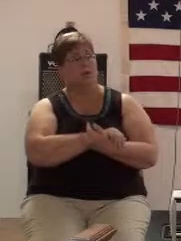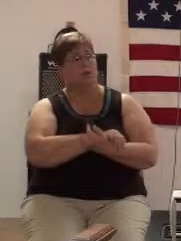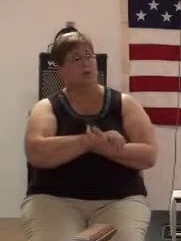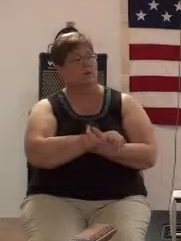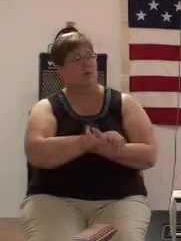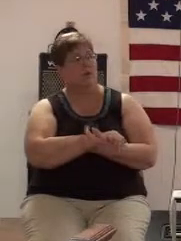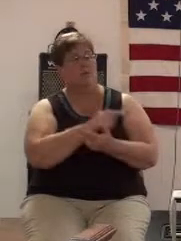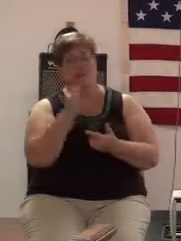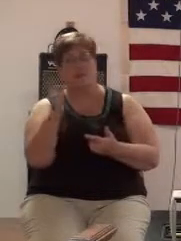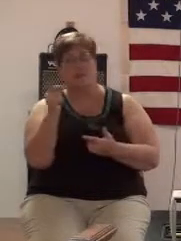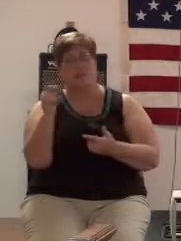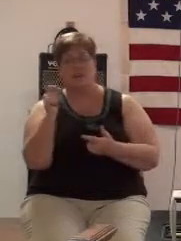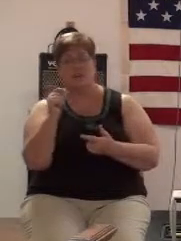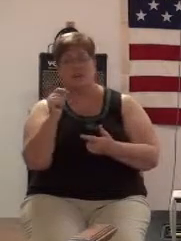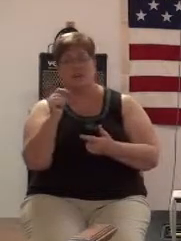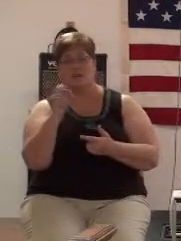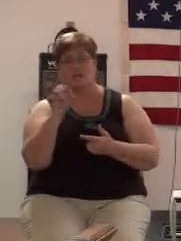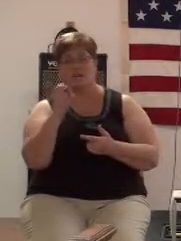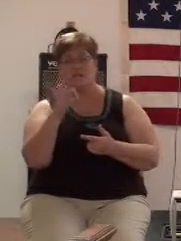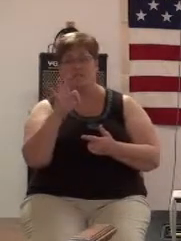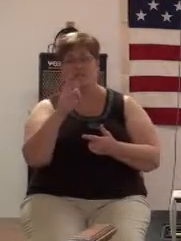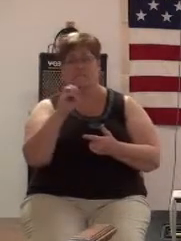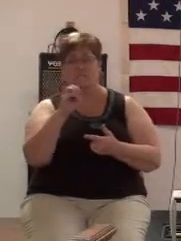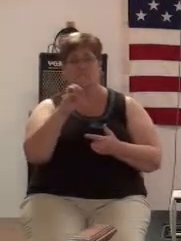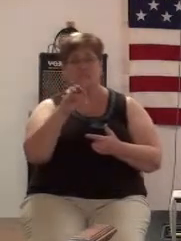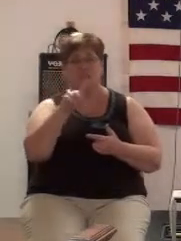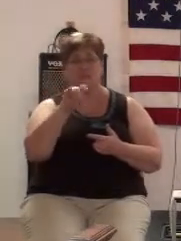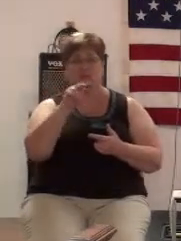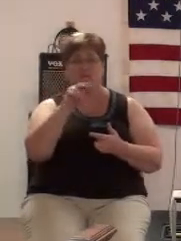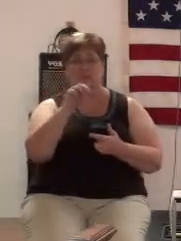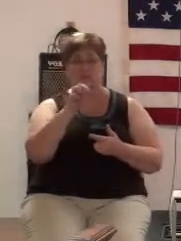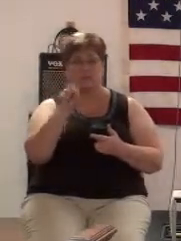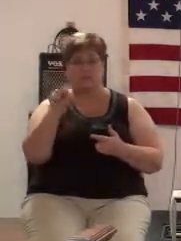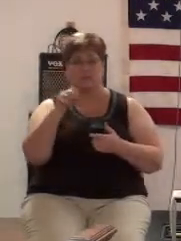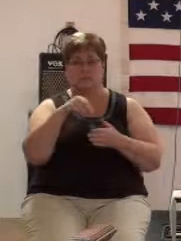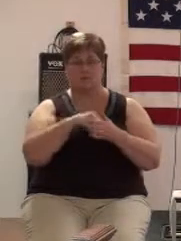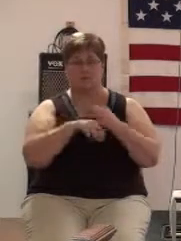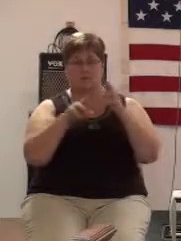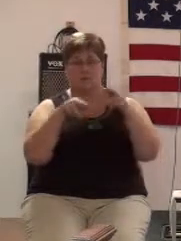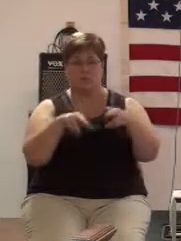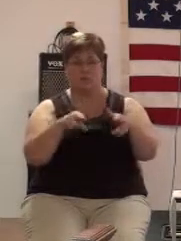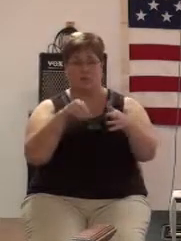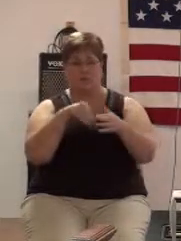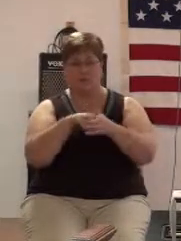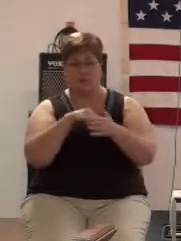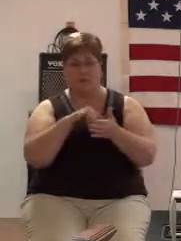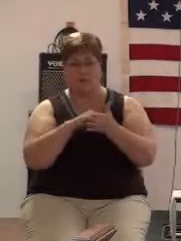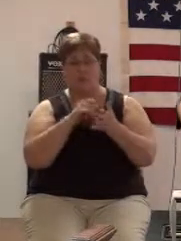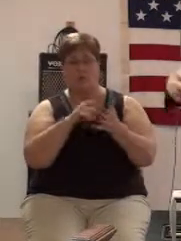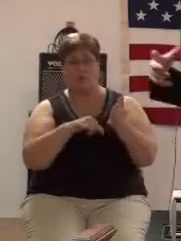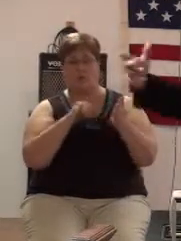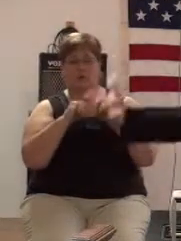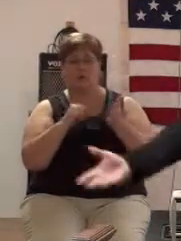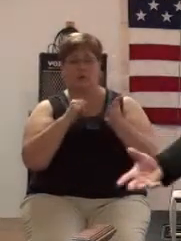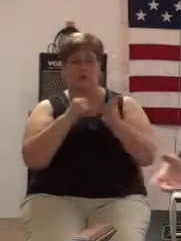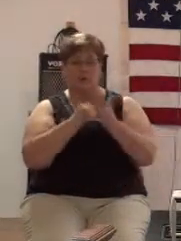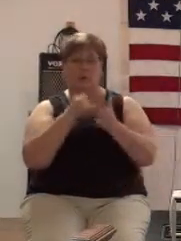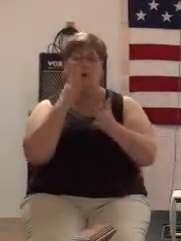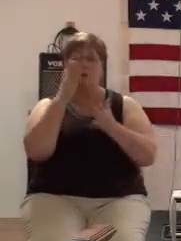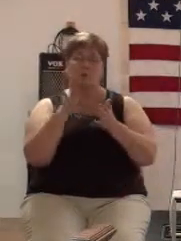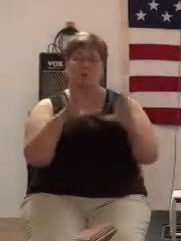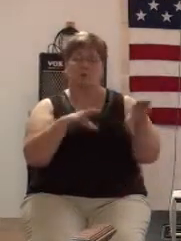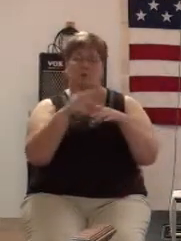the effectiveness of the river in that what it will do for the